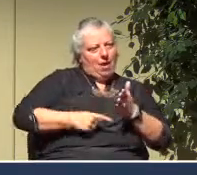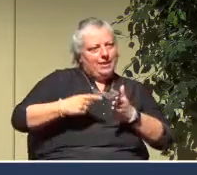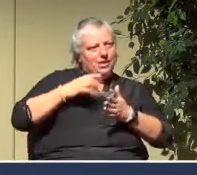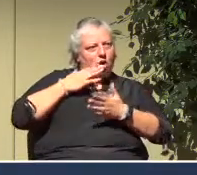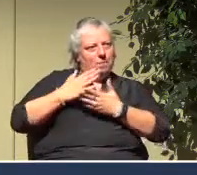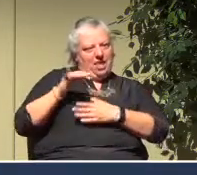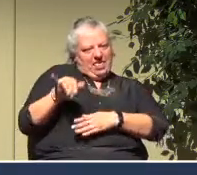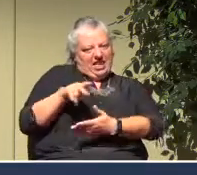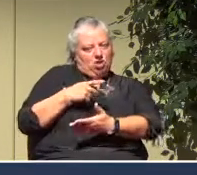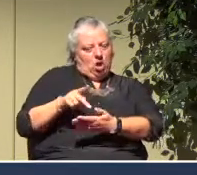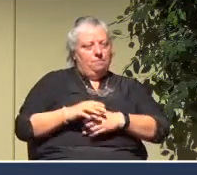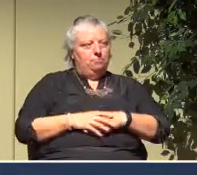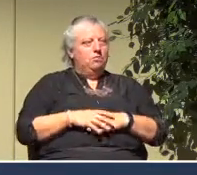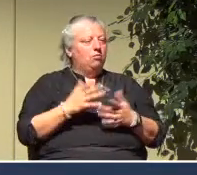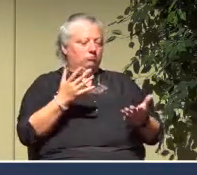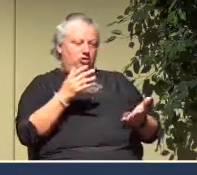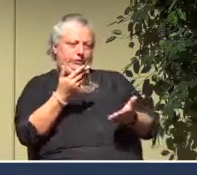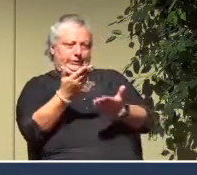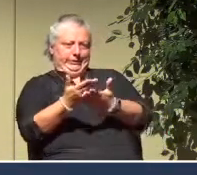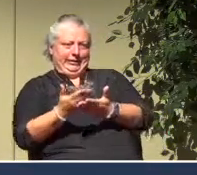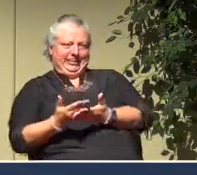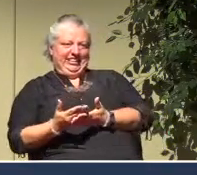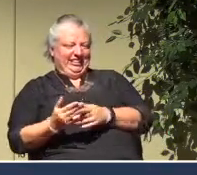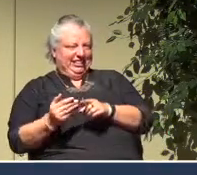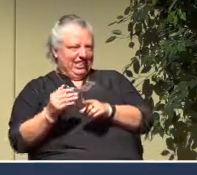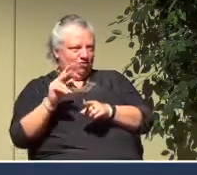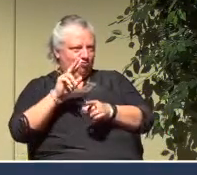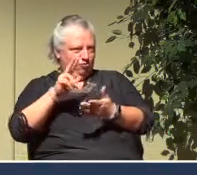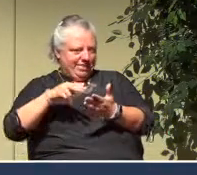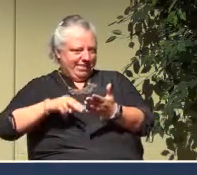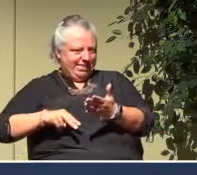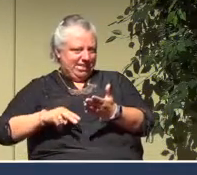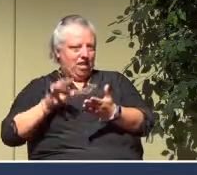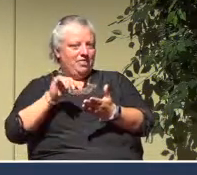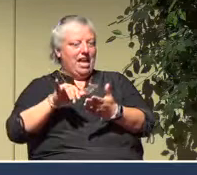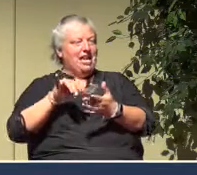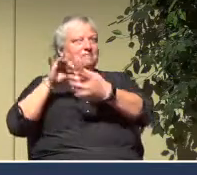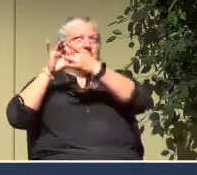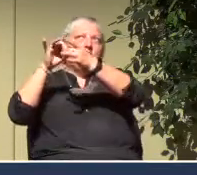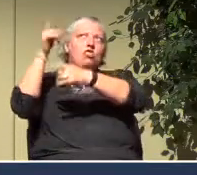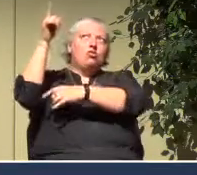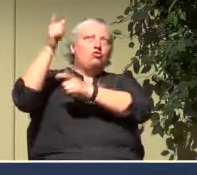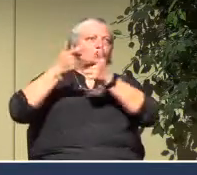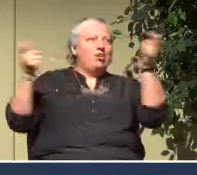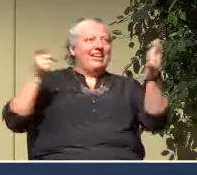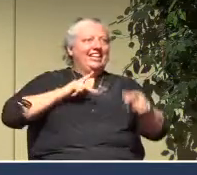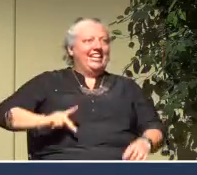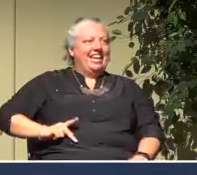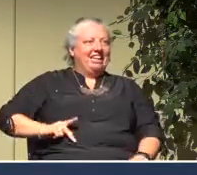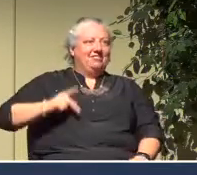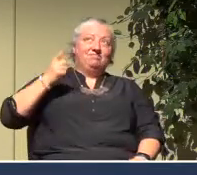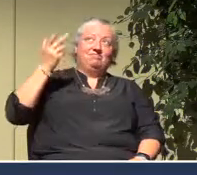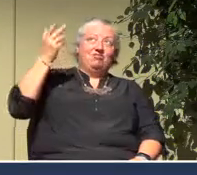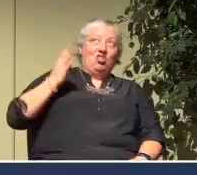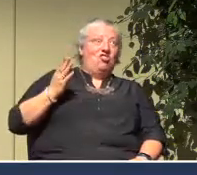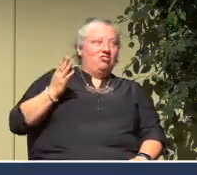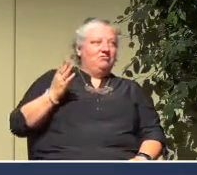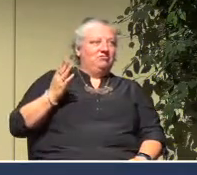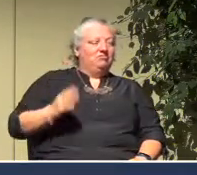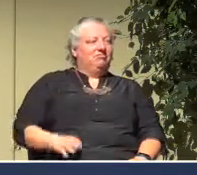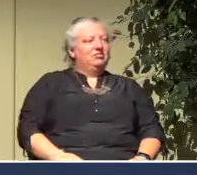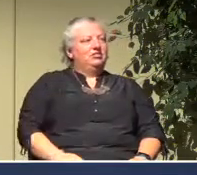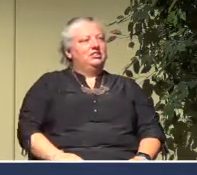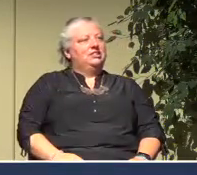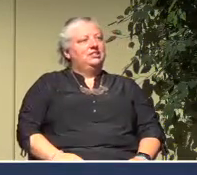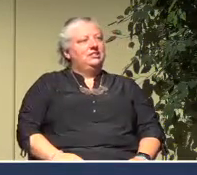tell that when you read Psalm 145, can't you? That this is about the great King, God himself. And